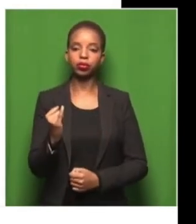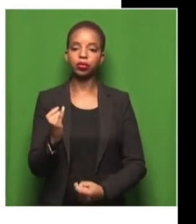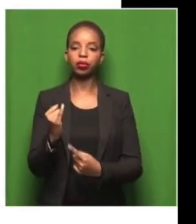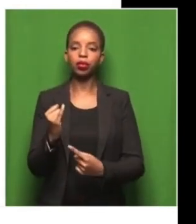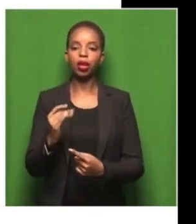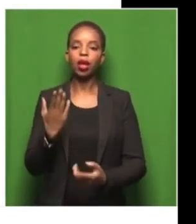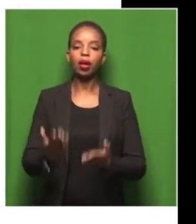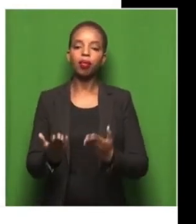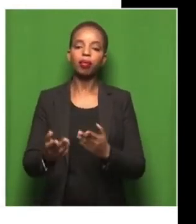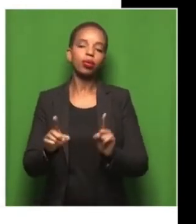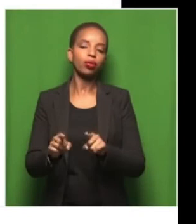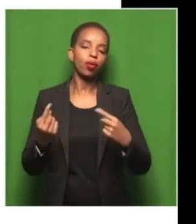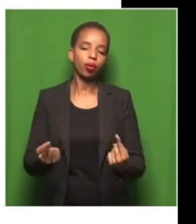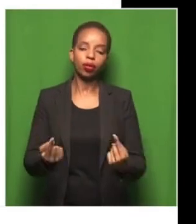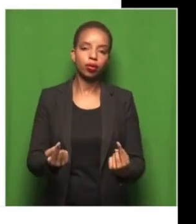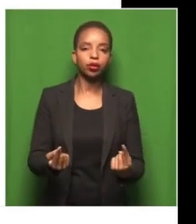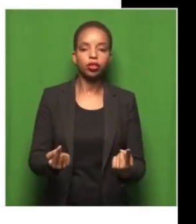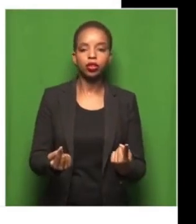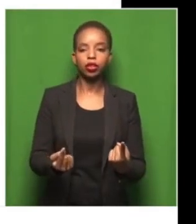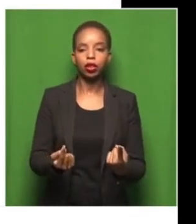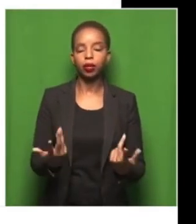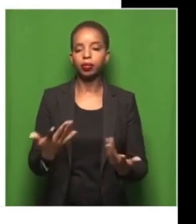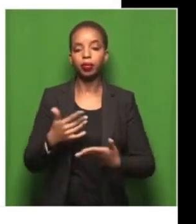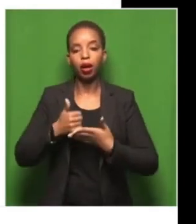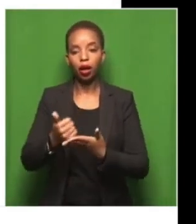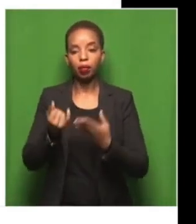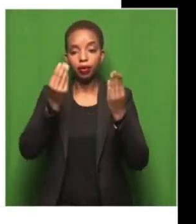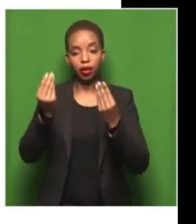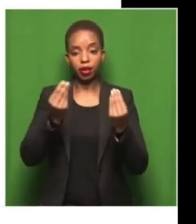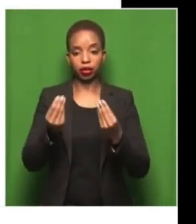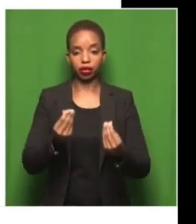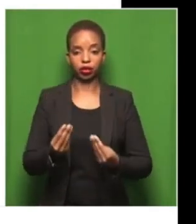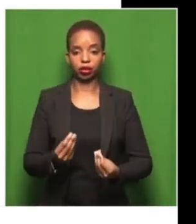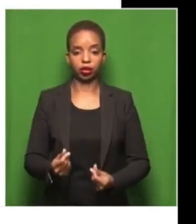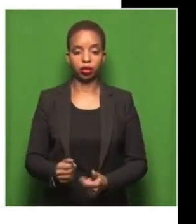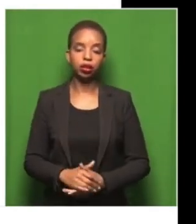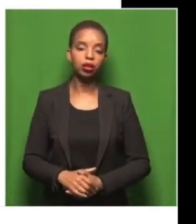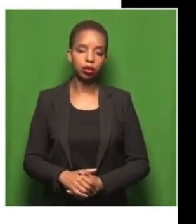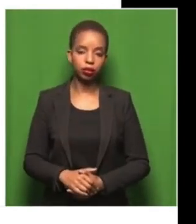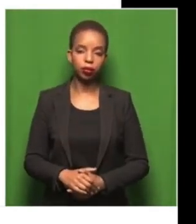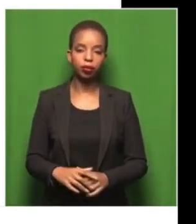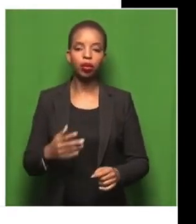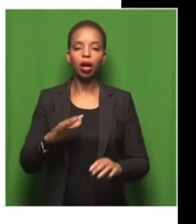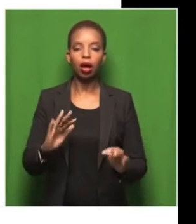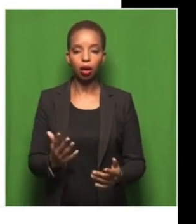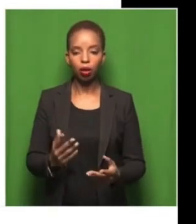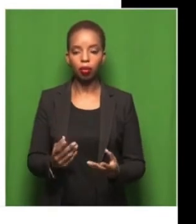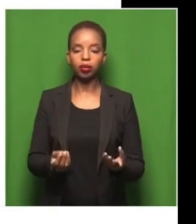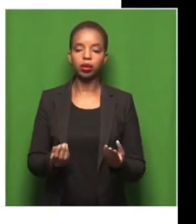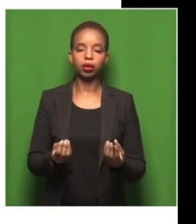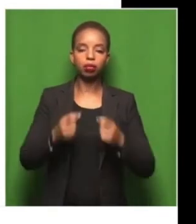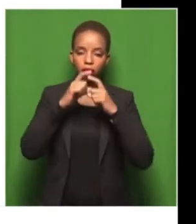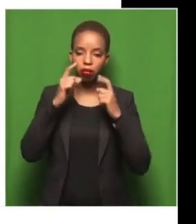help financially by supplying medical goods or whatever the case